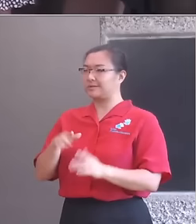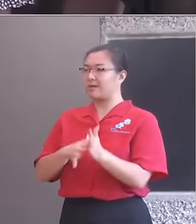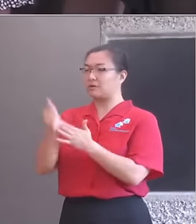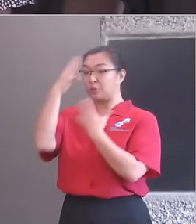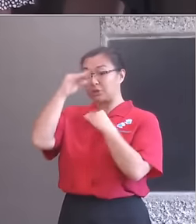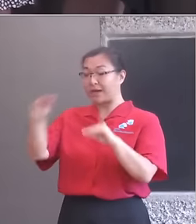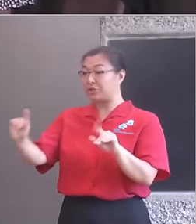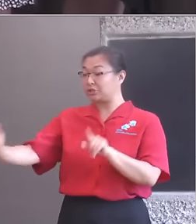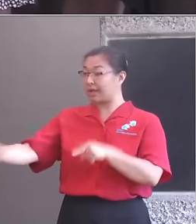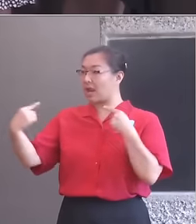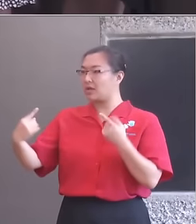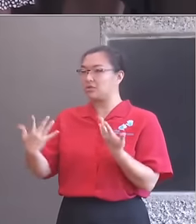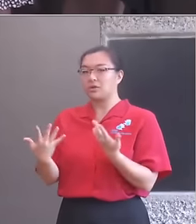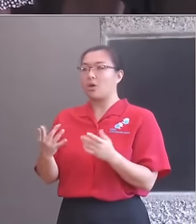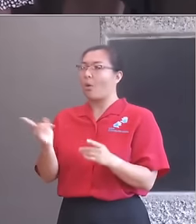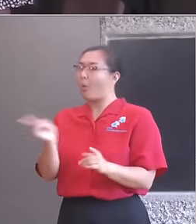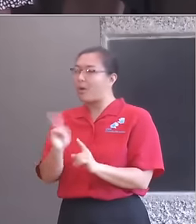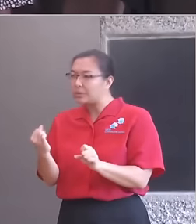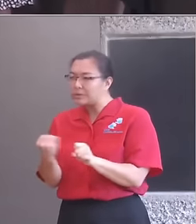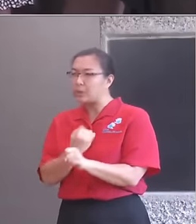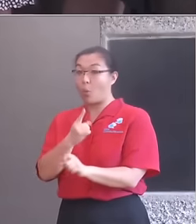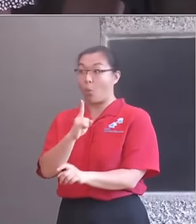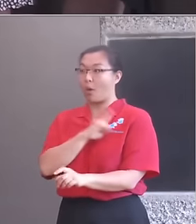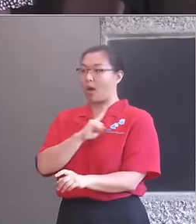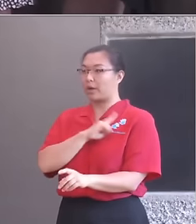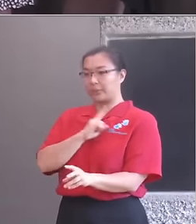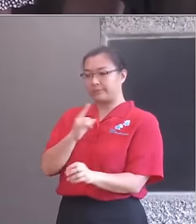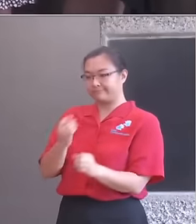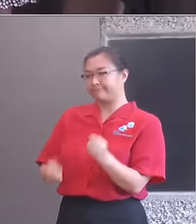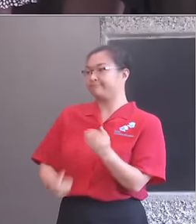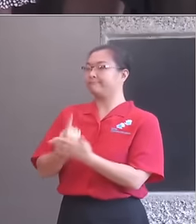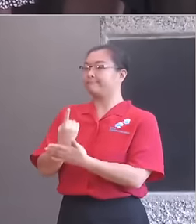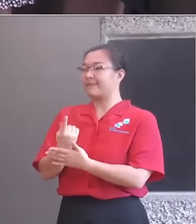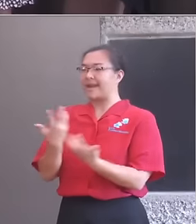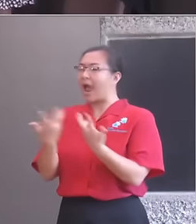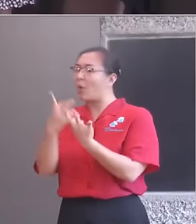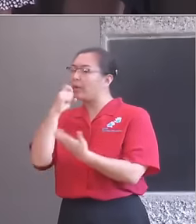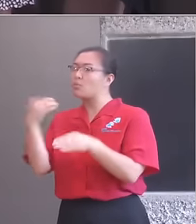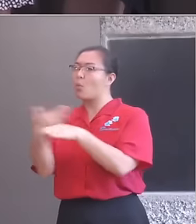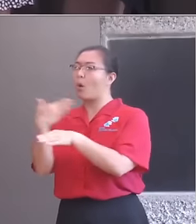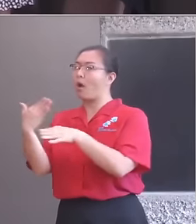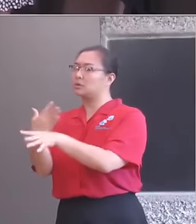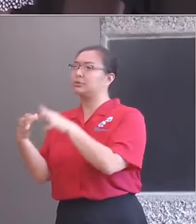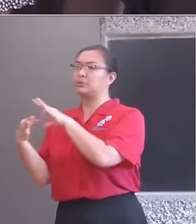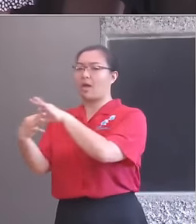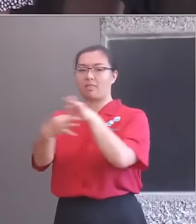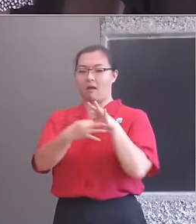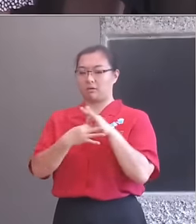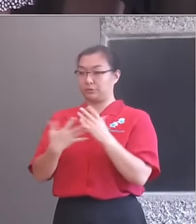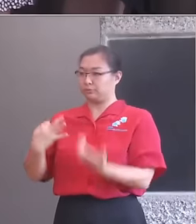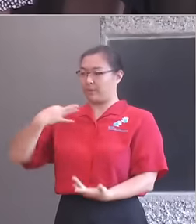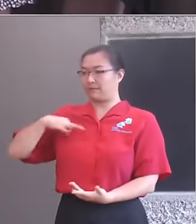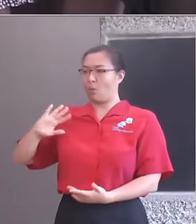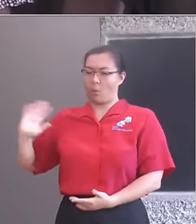is, why we're launching it and how it can change the way that we work together for the benefit of all our children and young